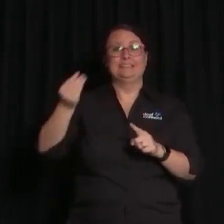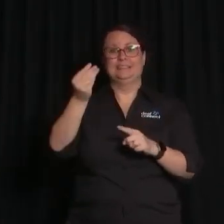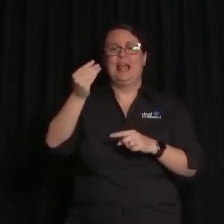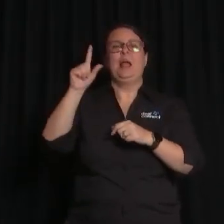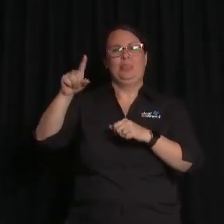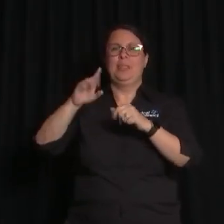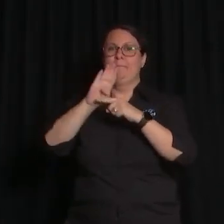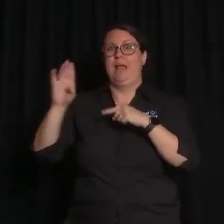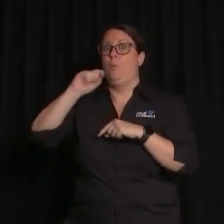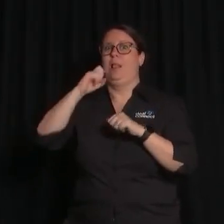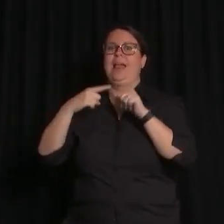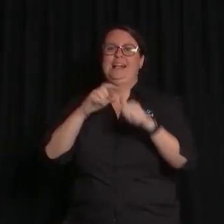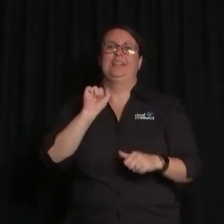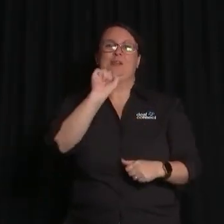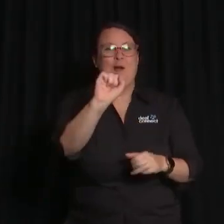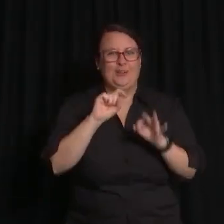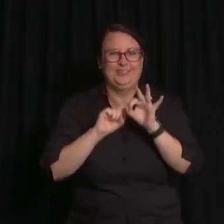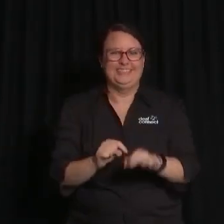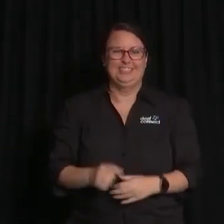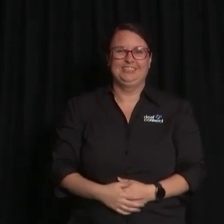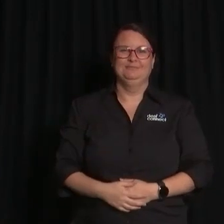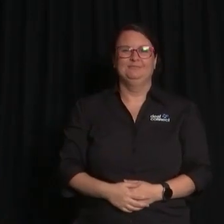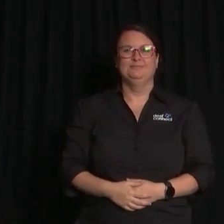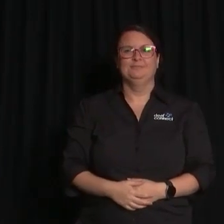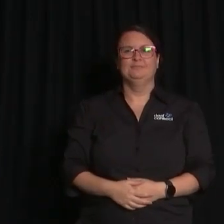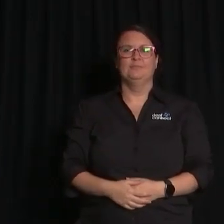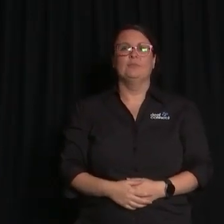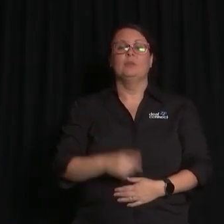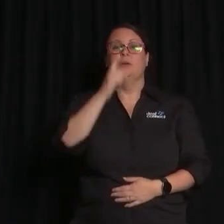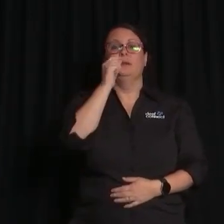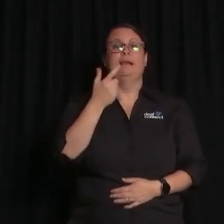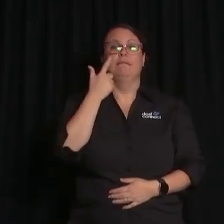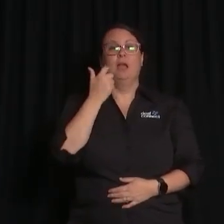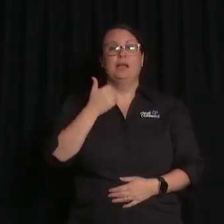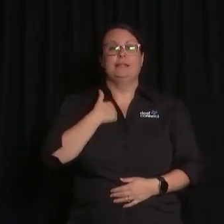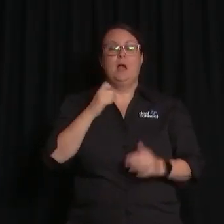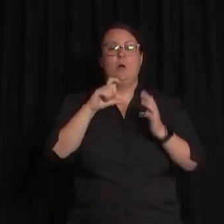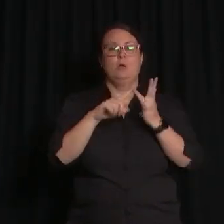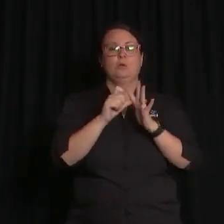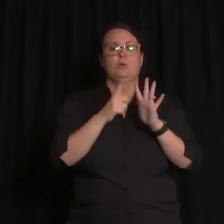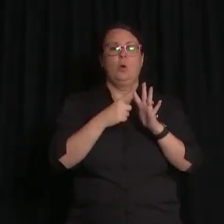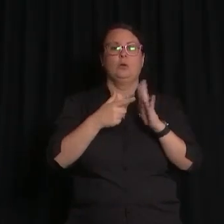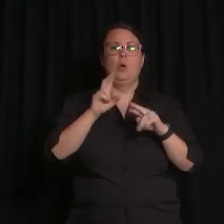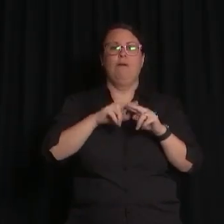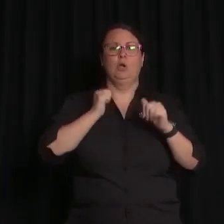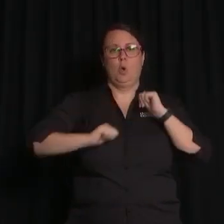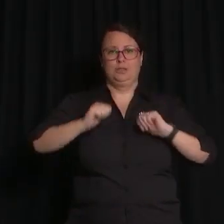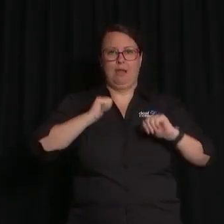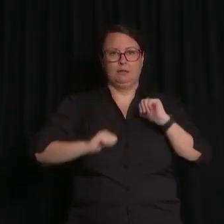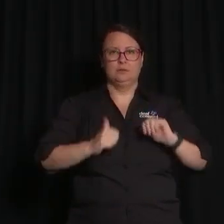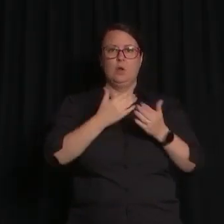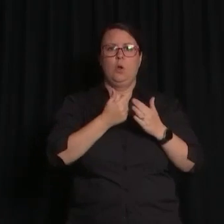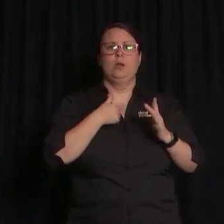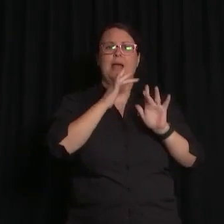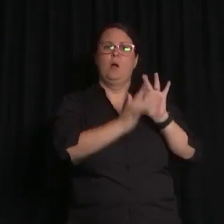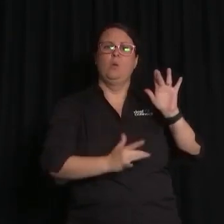On the app, you can also find the Human Rights Conference Code of Conduct by clicking resources. The Code of Conduct reflects our